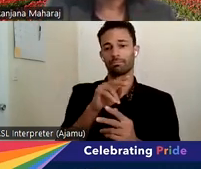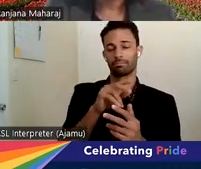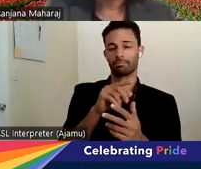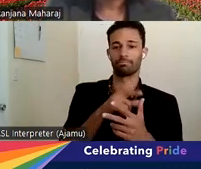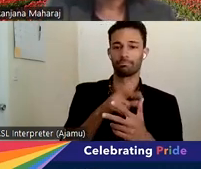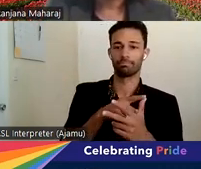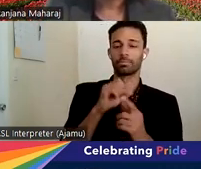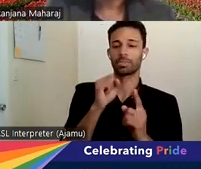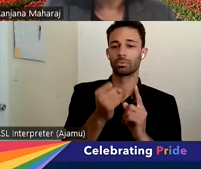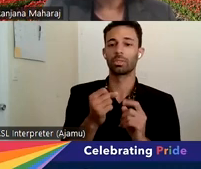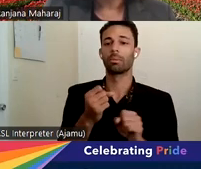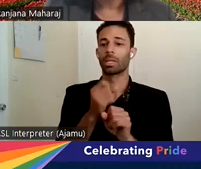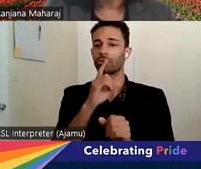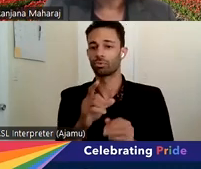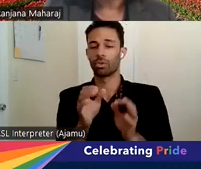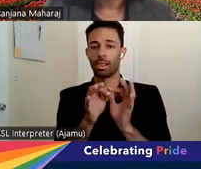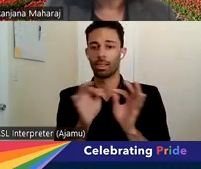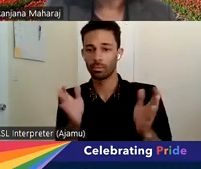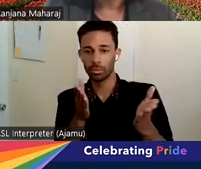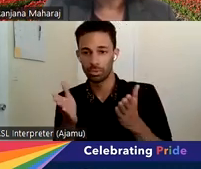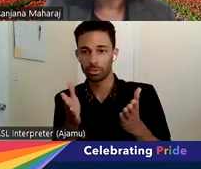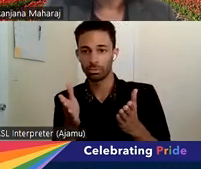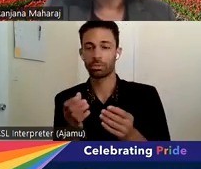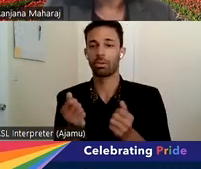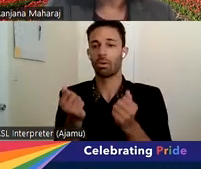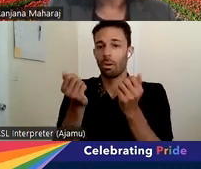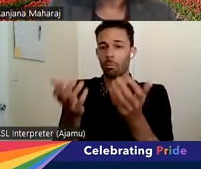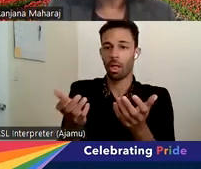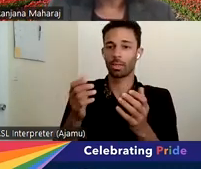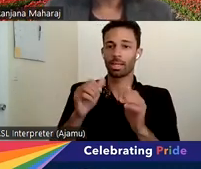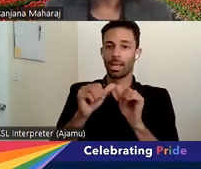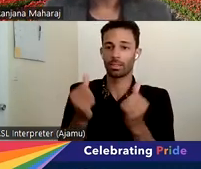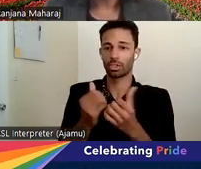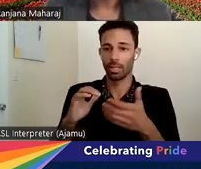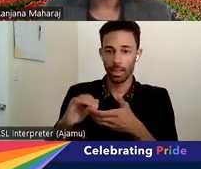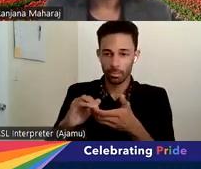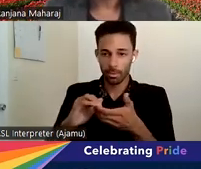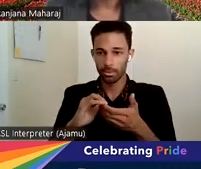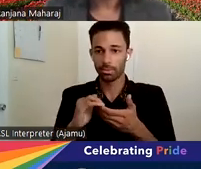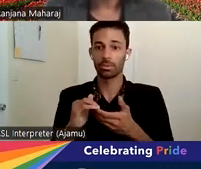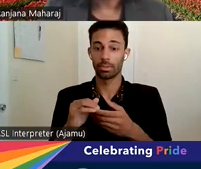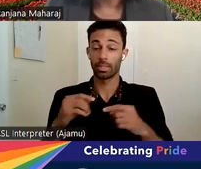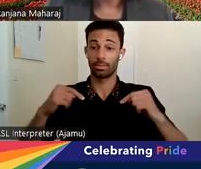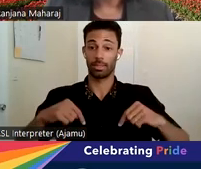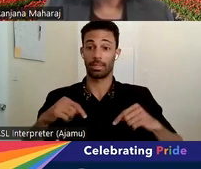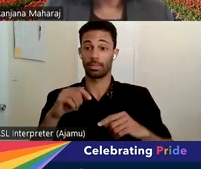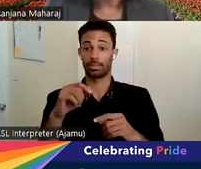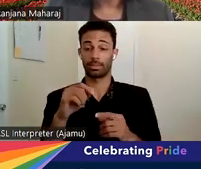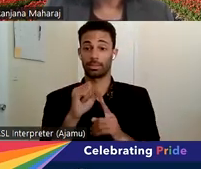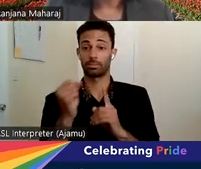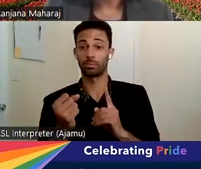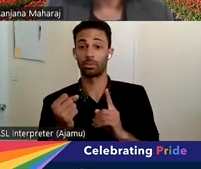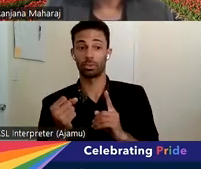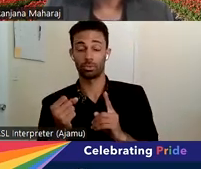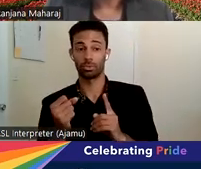really making sure that there's that level of multi-agency collaboration. In this particular case, what really brought